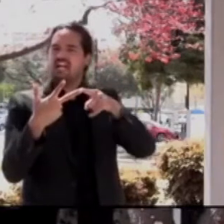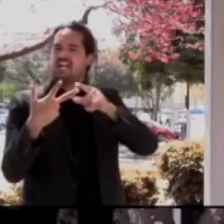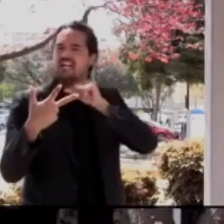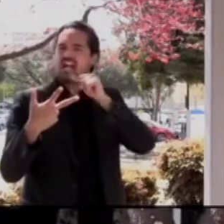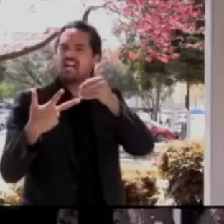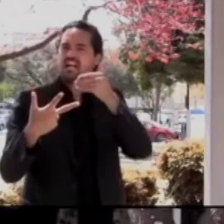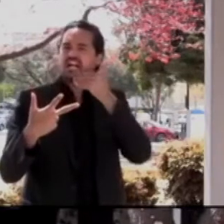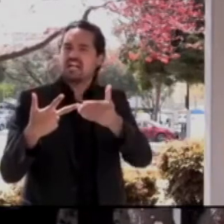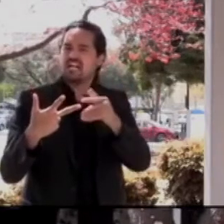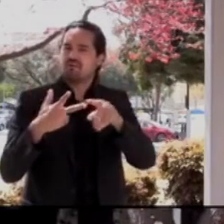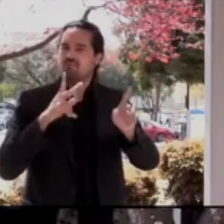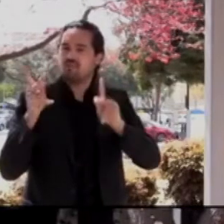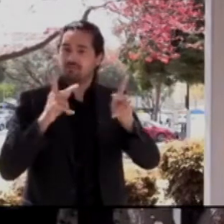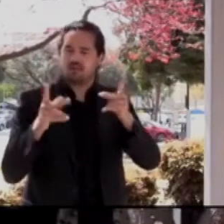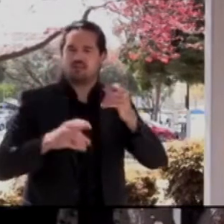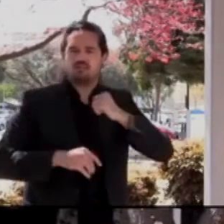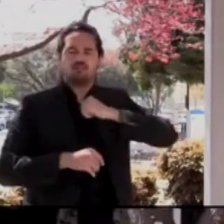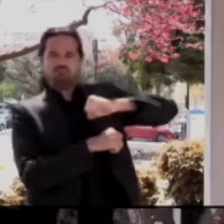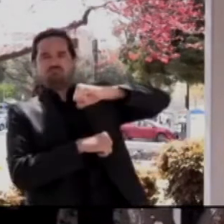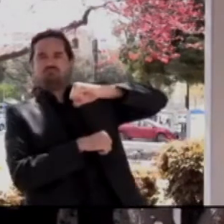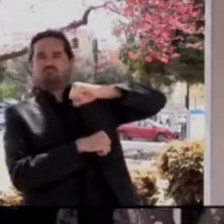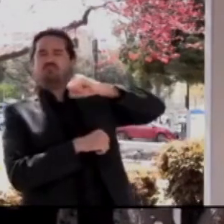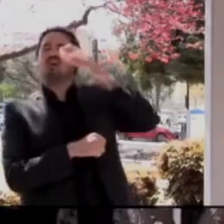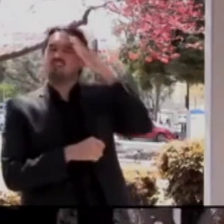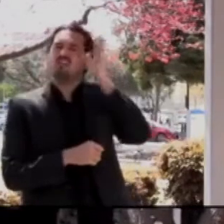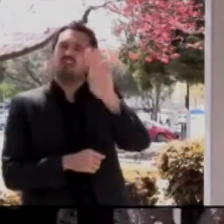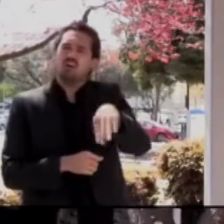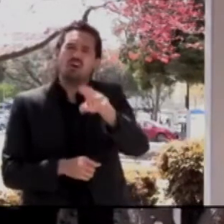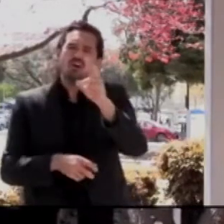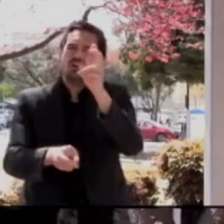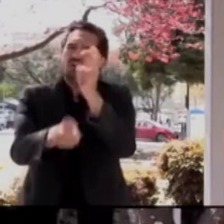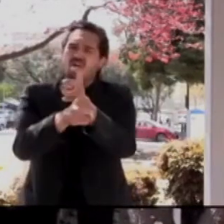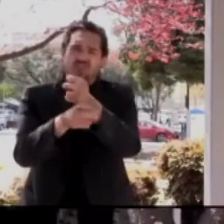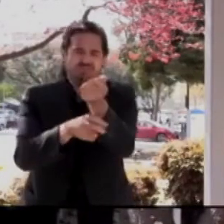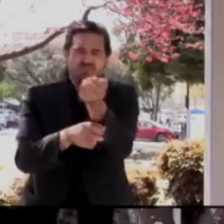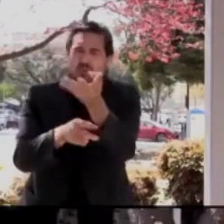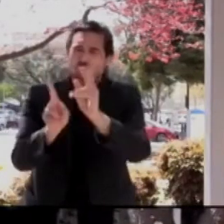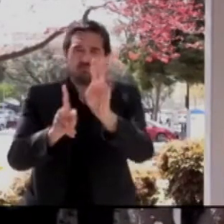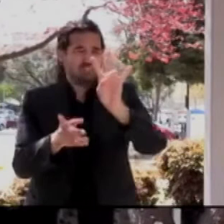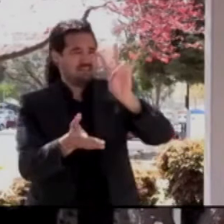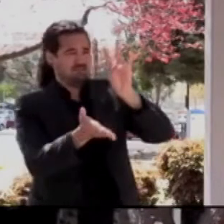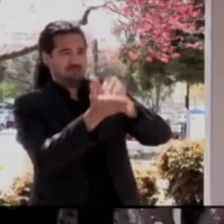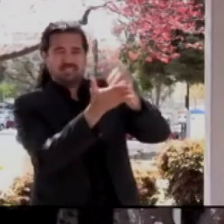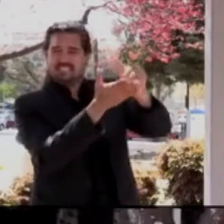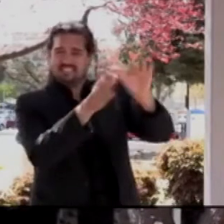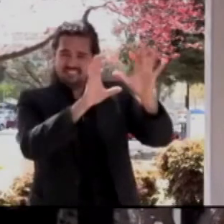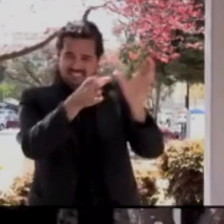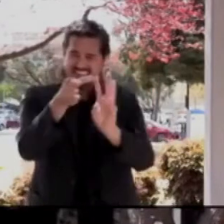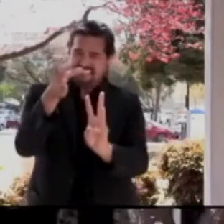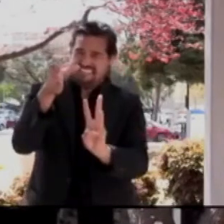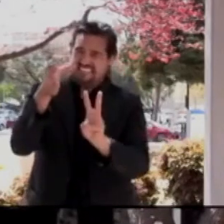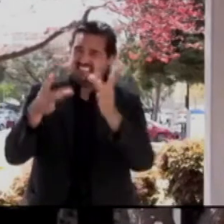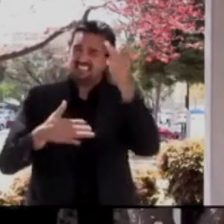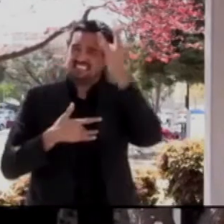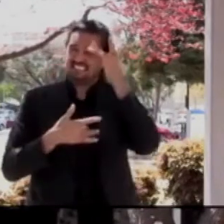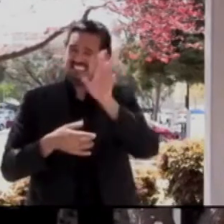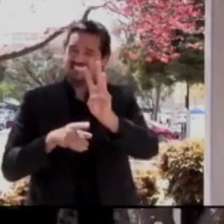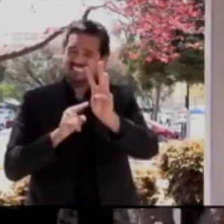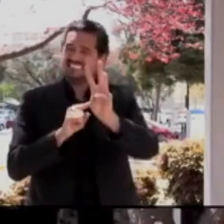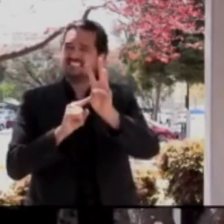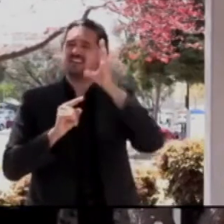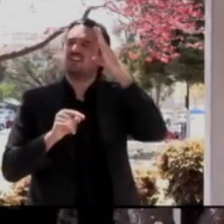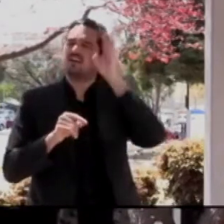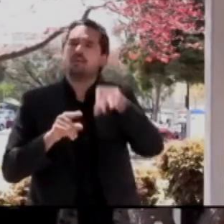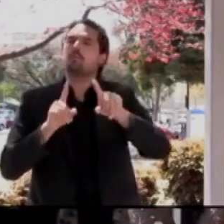convince people that we haven't brushed these things to market and that there couldn't be other side effects that will manifest themselves?